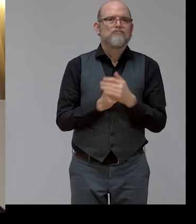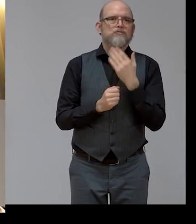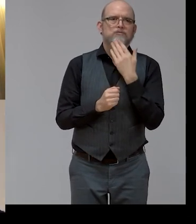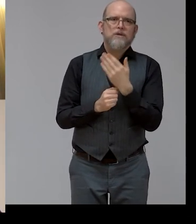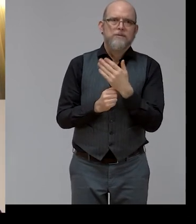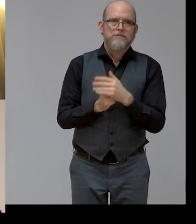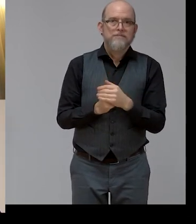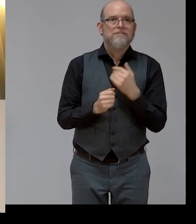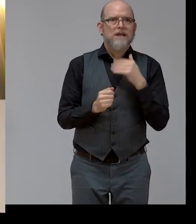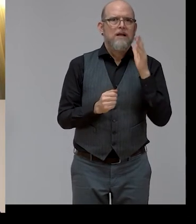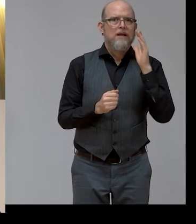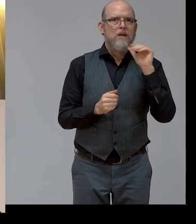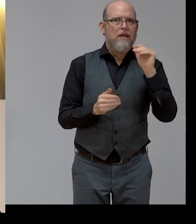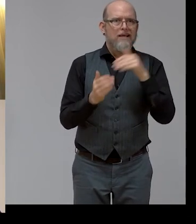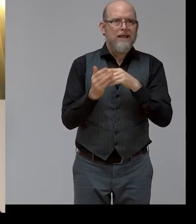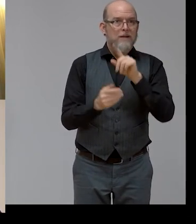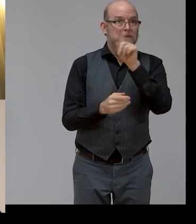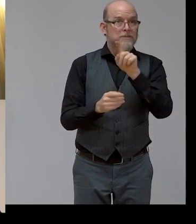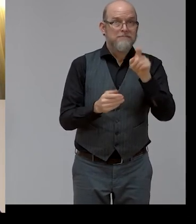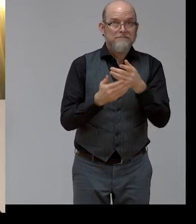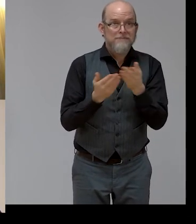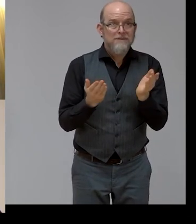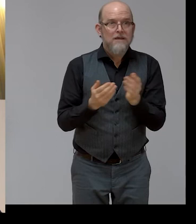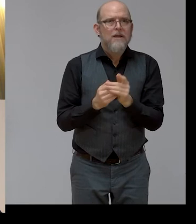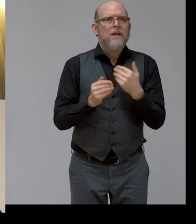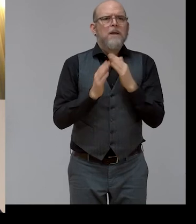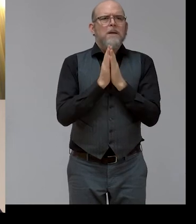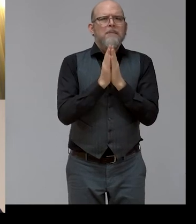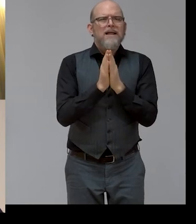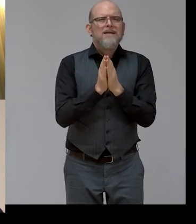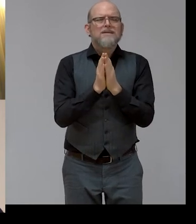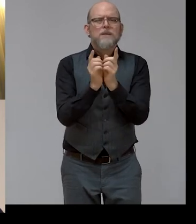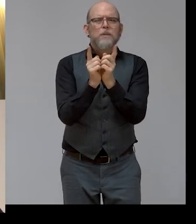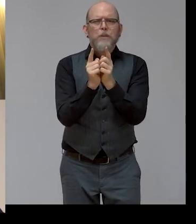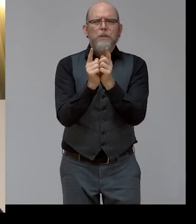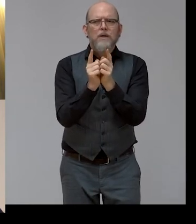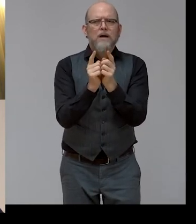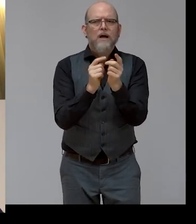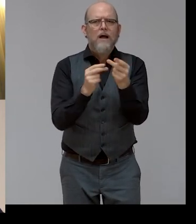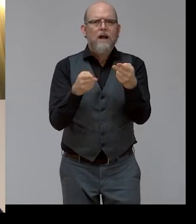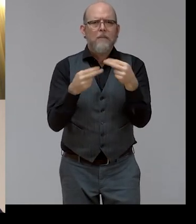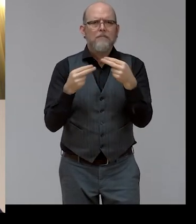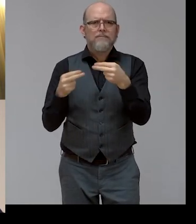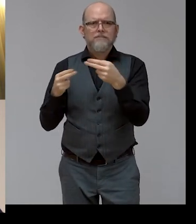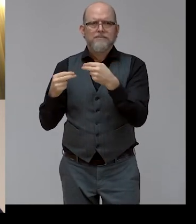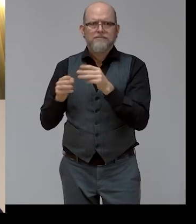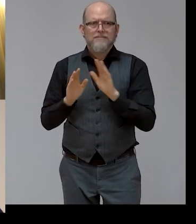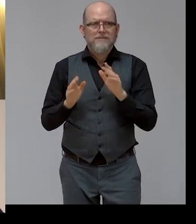but I must ask the panelists to be very brief in their replies. There is a question, and that is